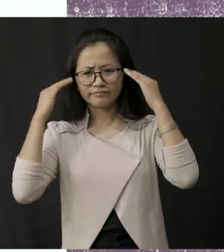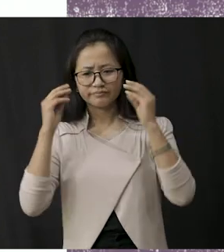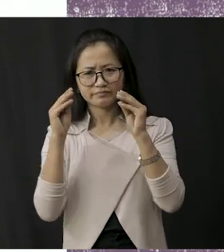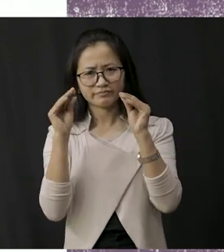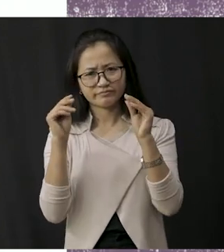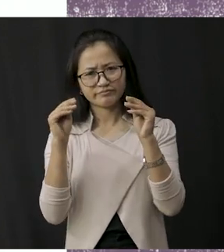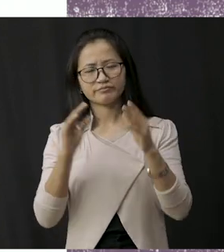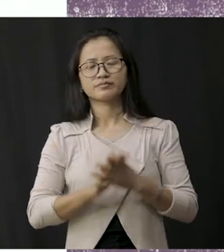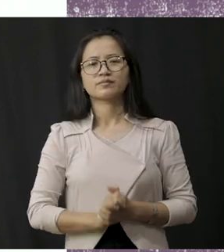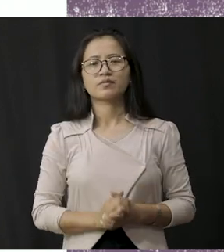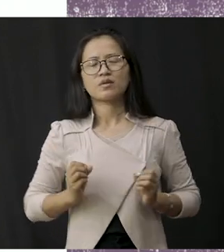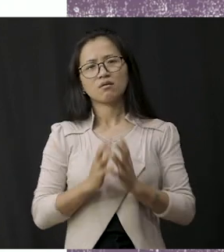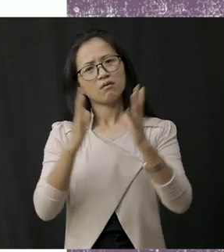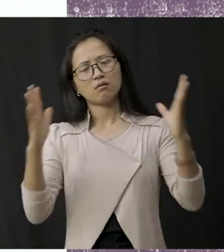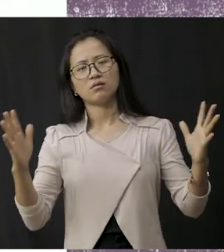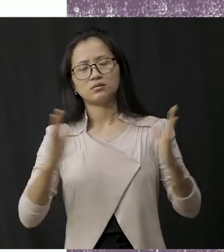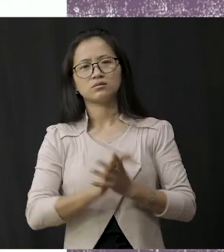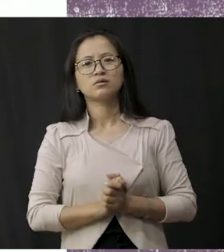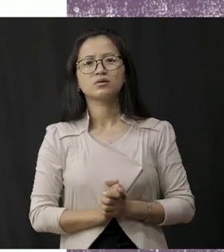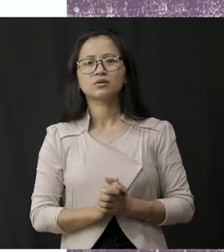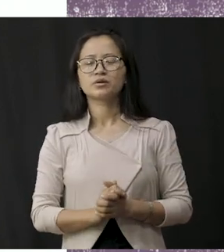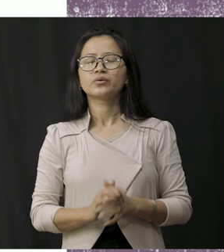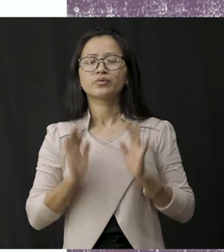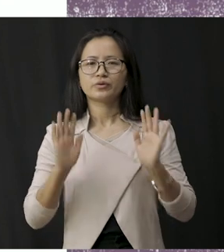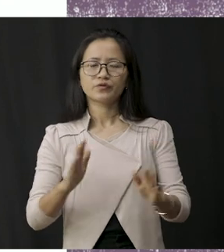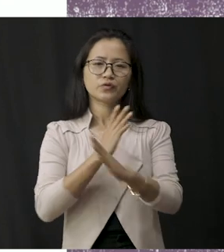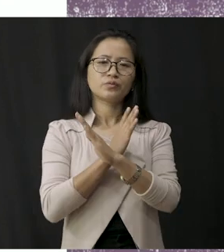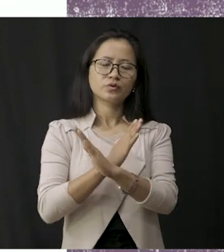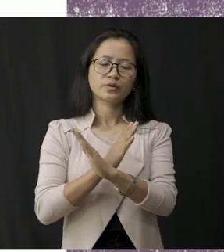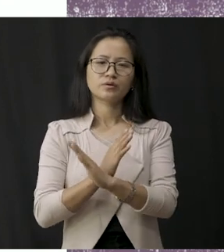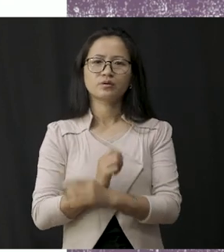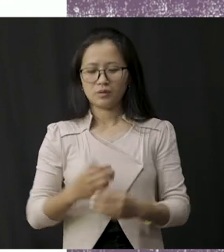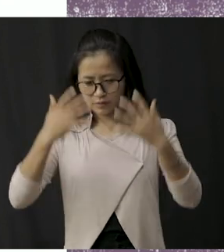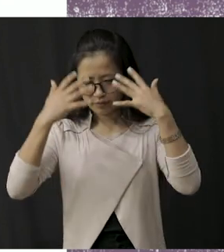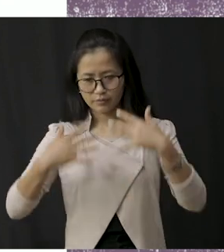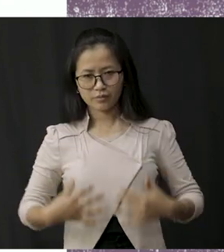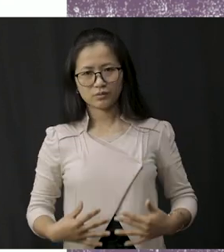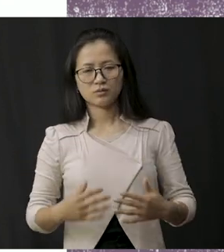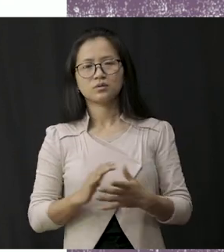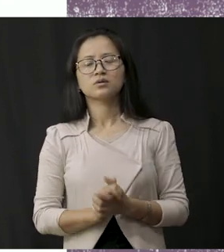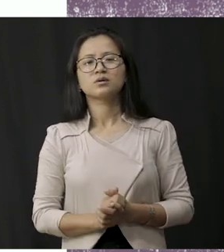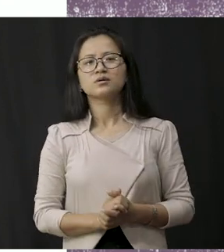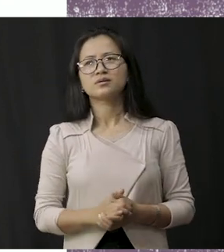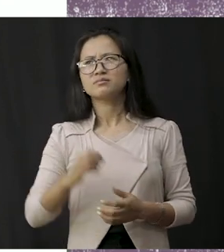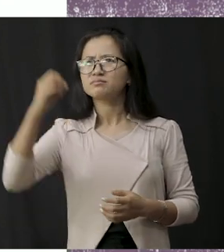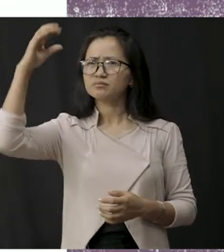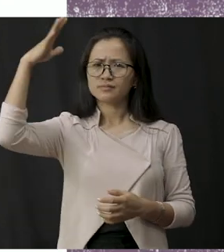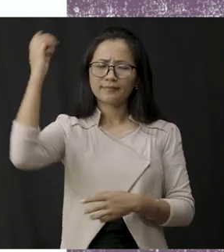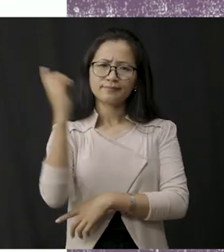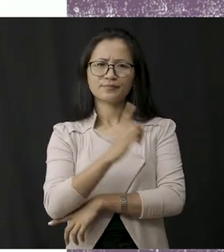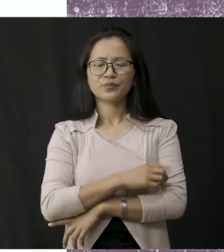so students we have to protect our body so during summer time in sunny days